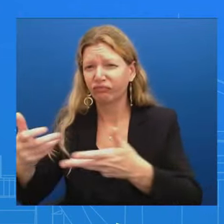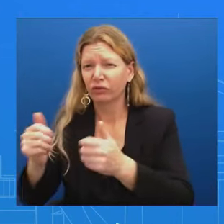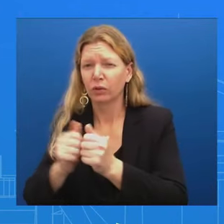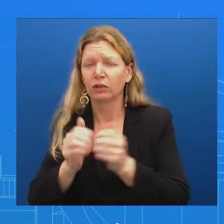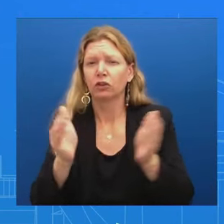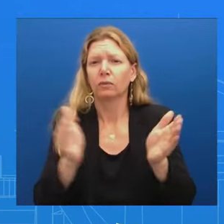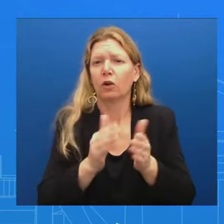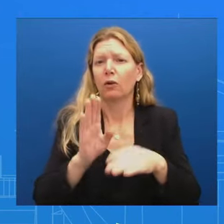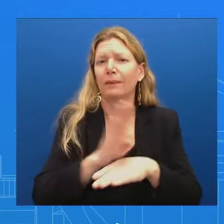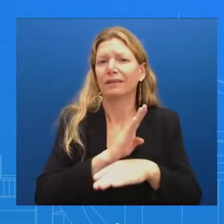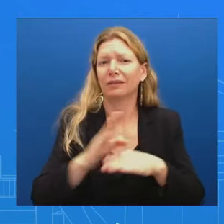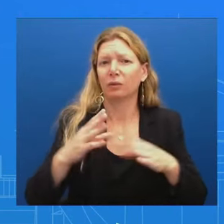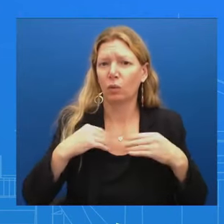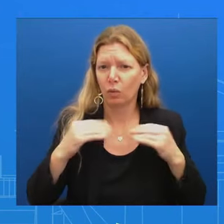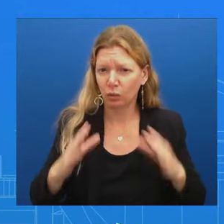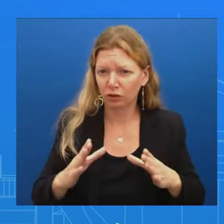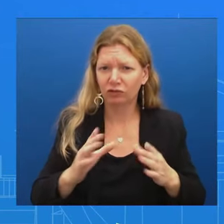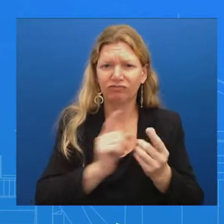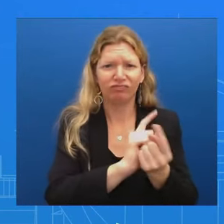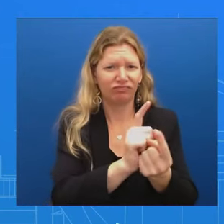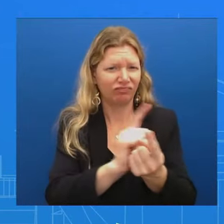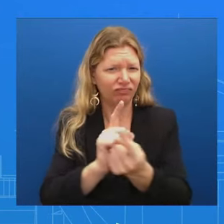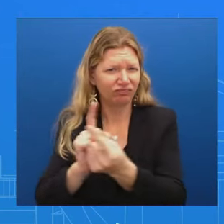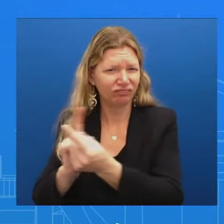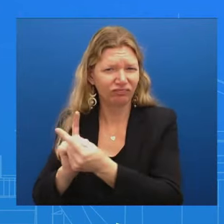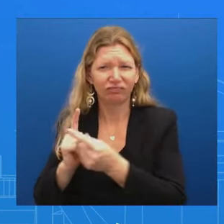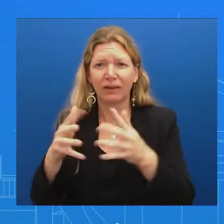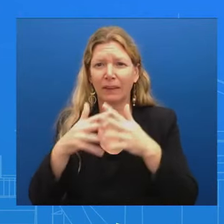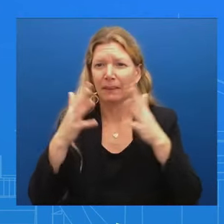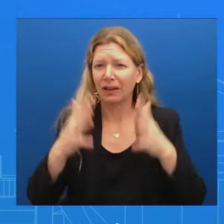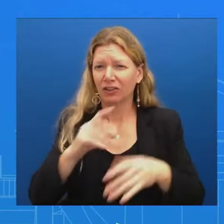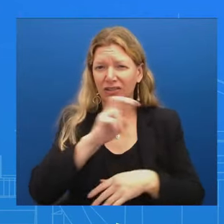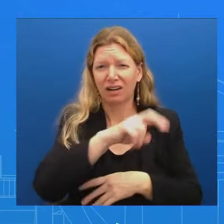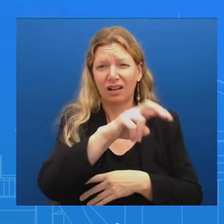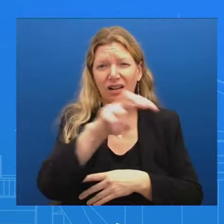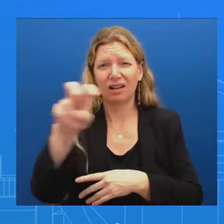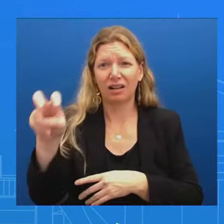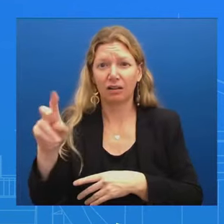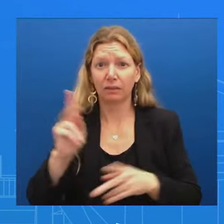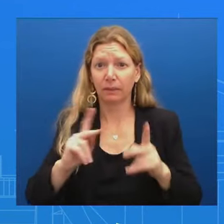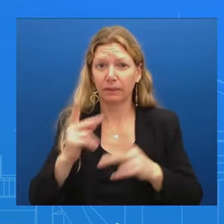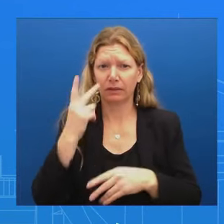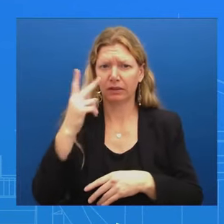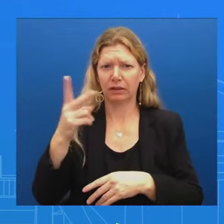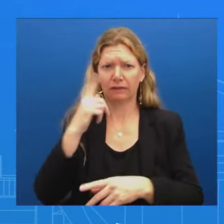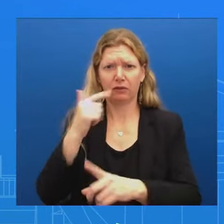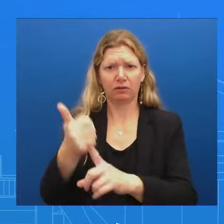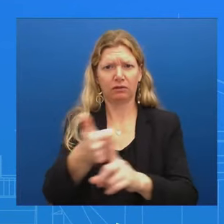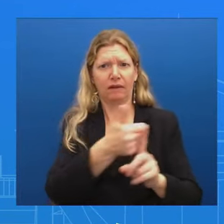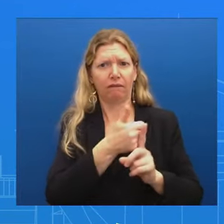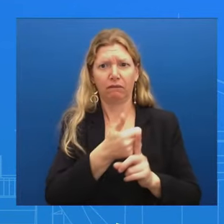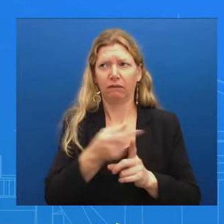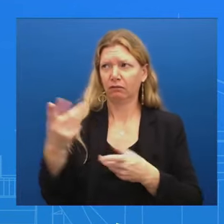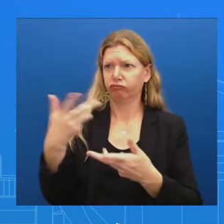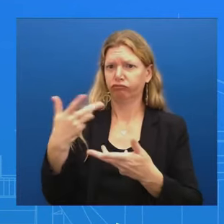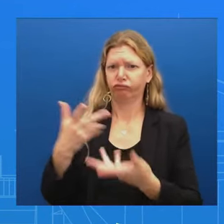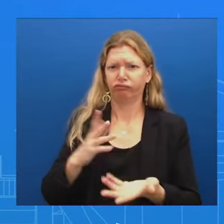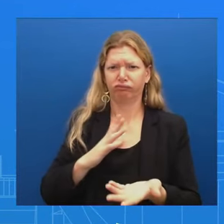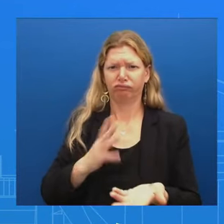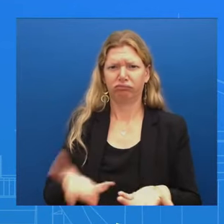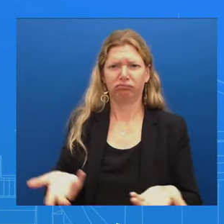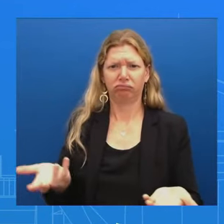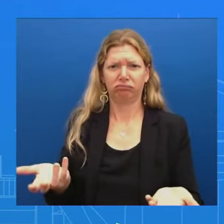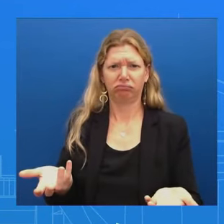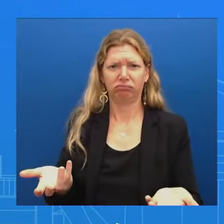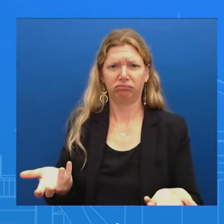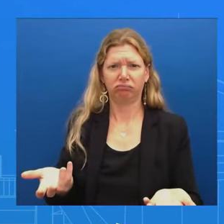And spent hours with them So folks have seen him, and you all have seen him yourselves As you cover this President And so